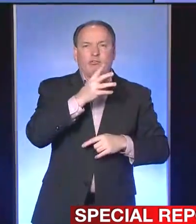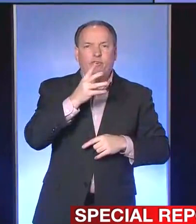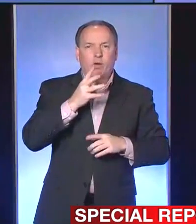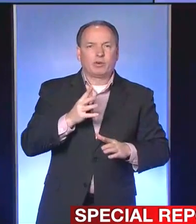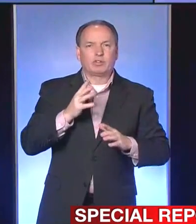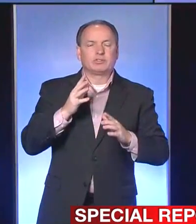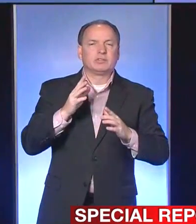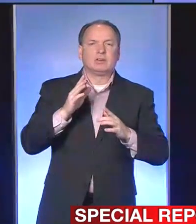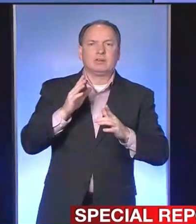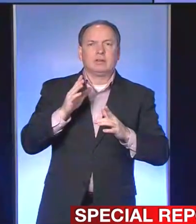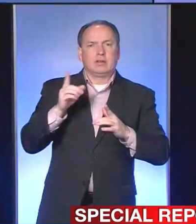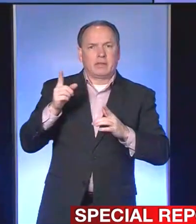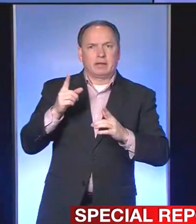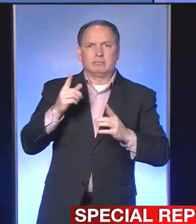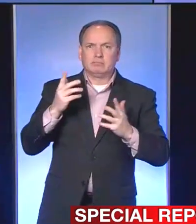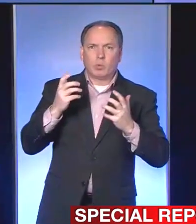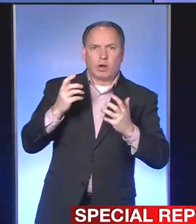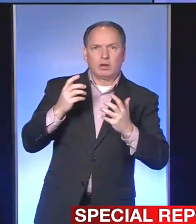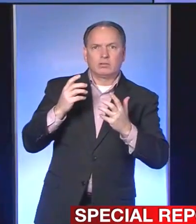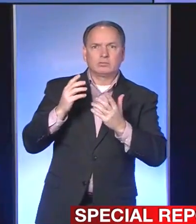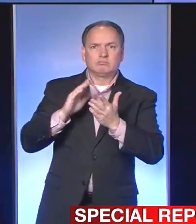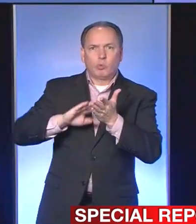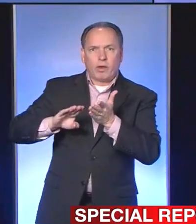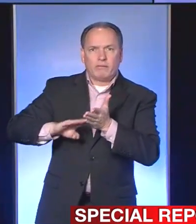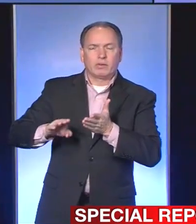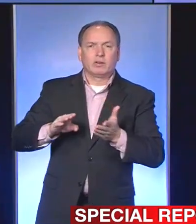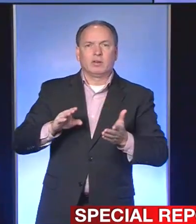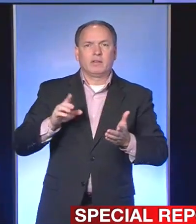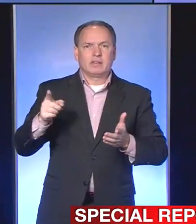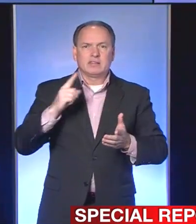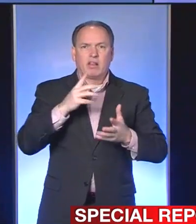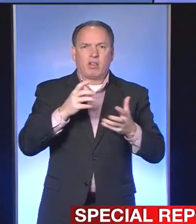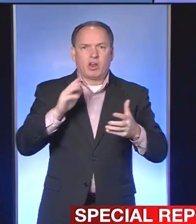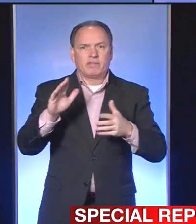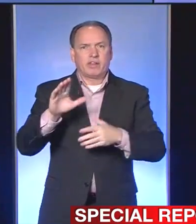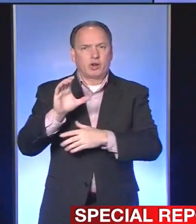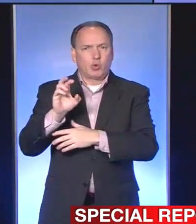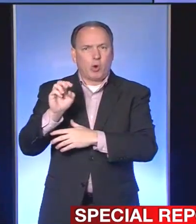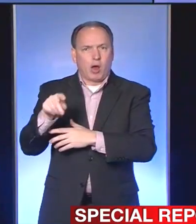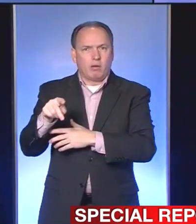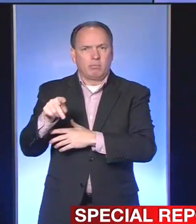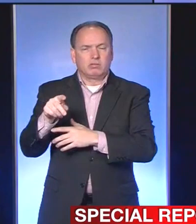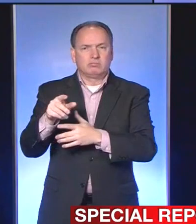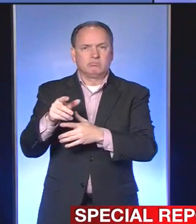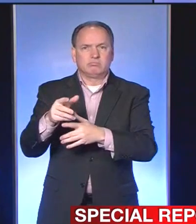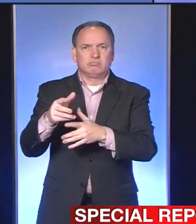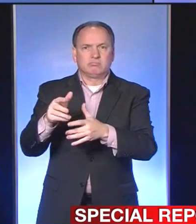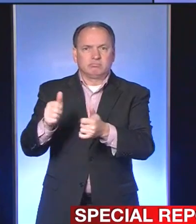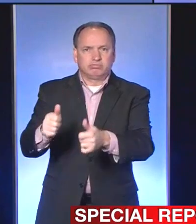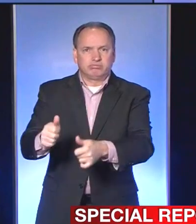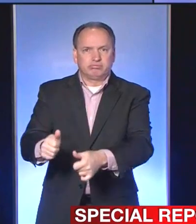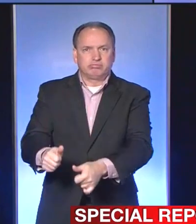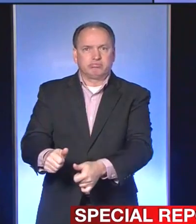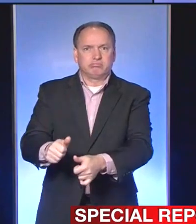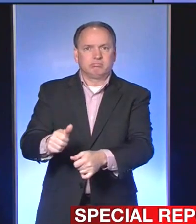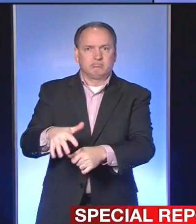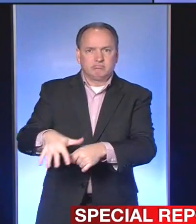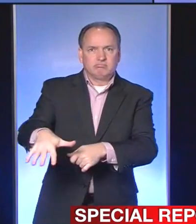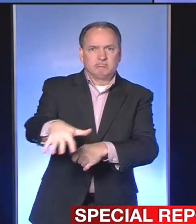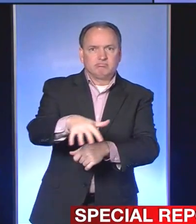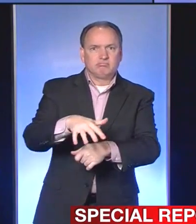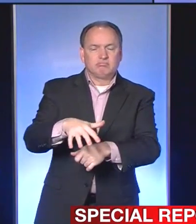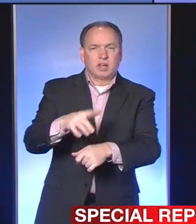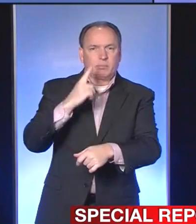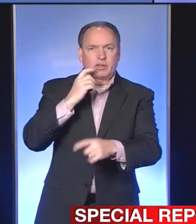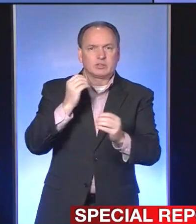out to me and they're saying that a lot of their crops are kind of just rotting in the field because they don't have, I guess, employees